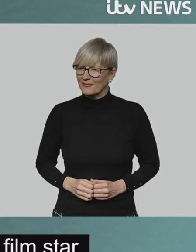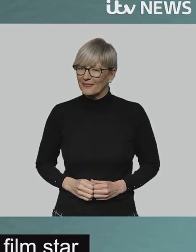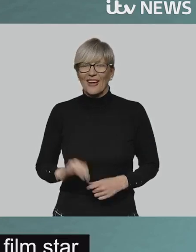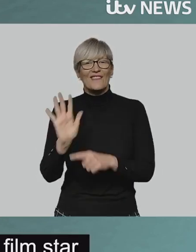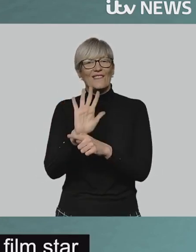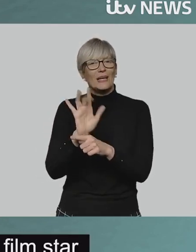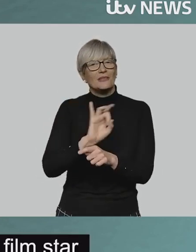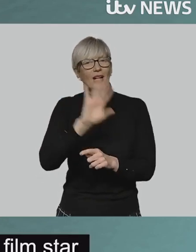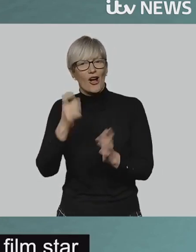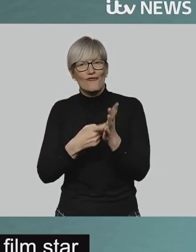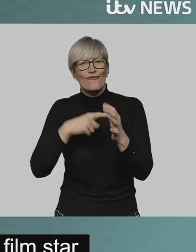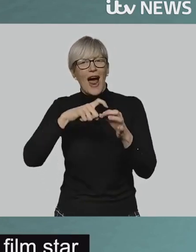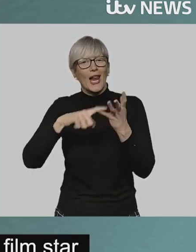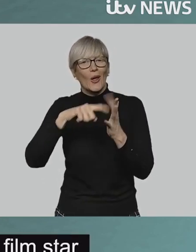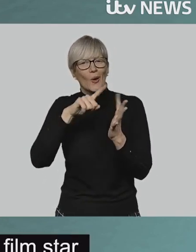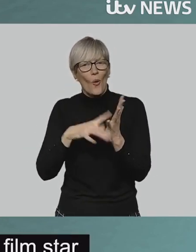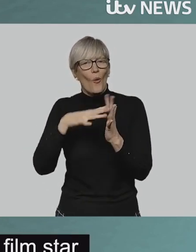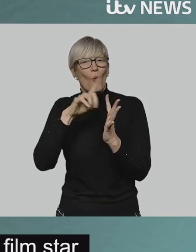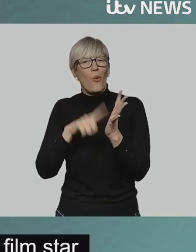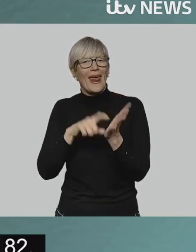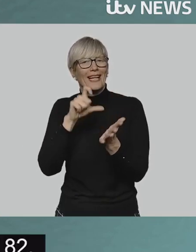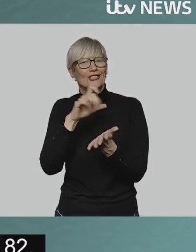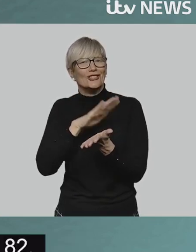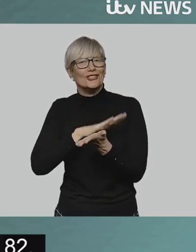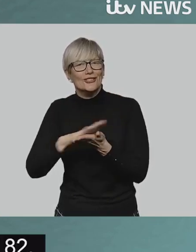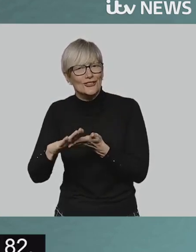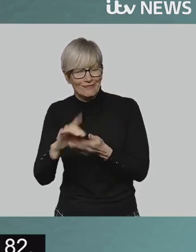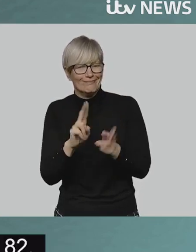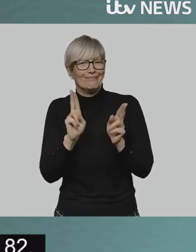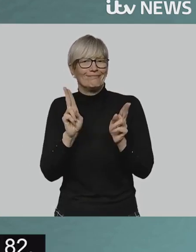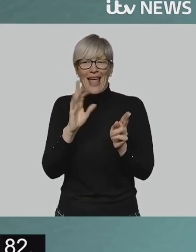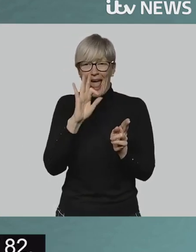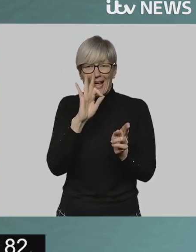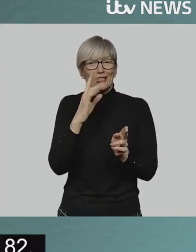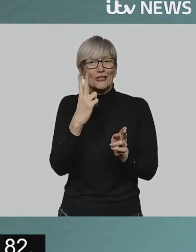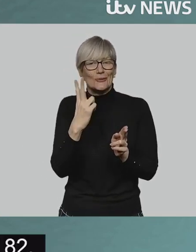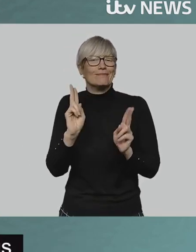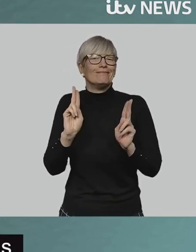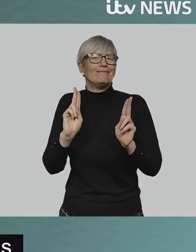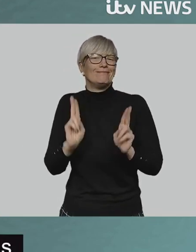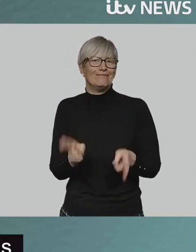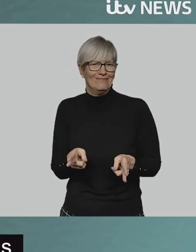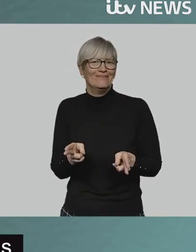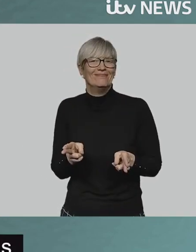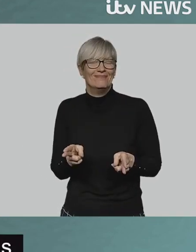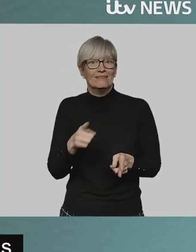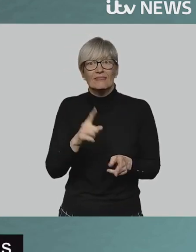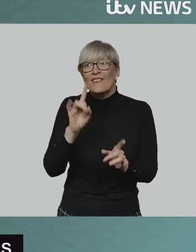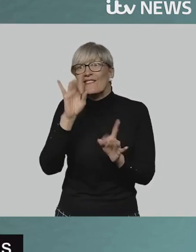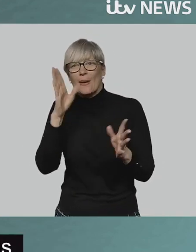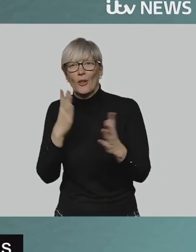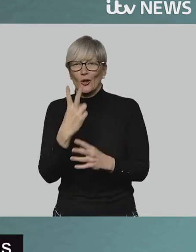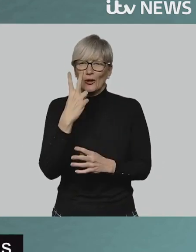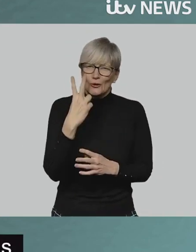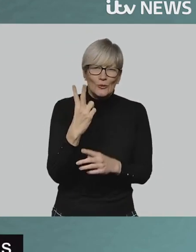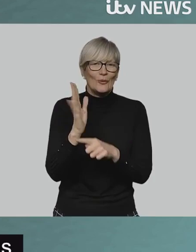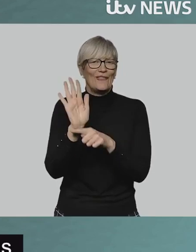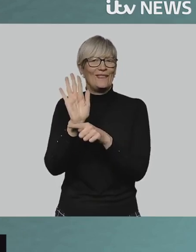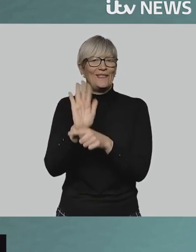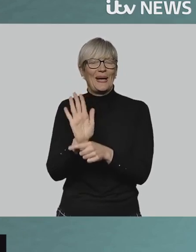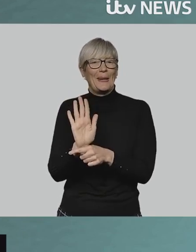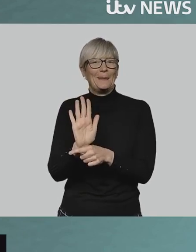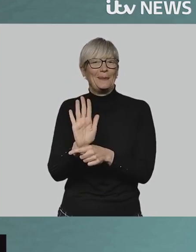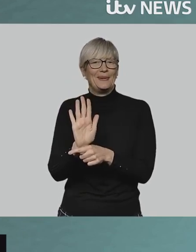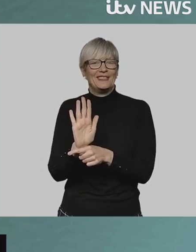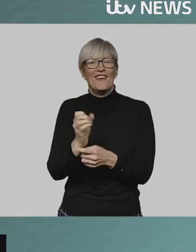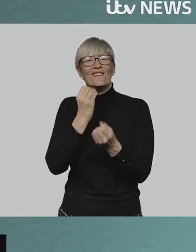Meanwhile, the celebrated film star Raquel Welch has died at the age of 82. She became famous with two blockbuster films,